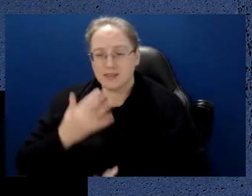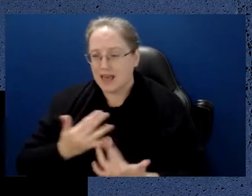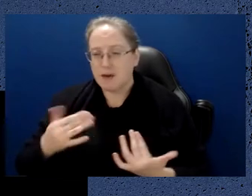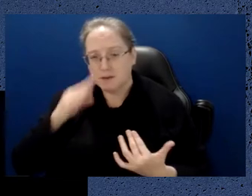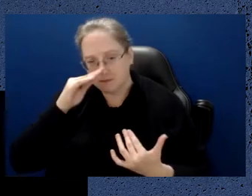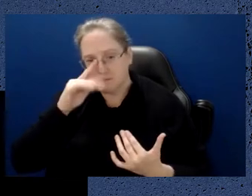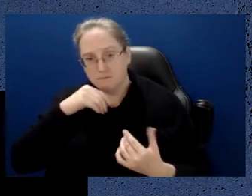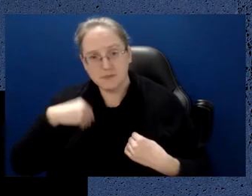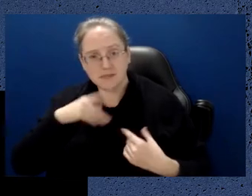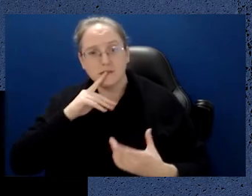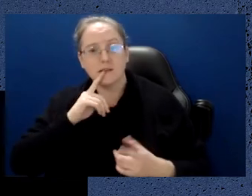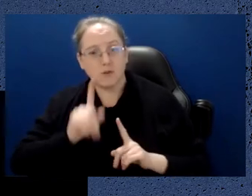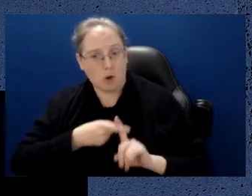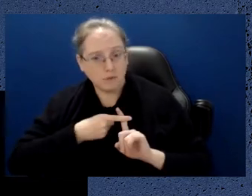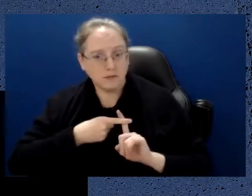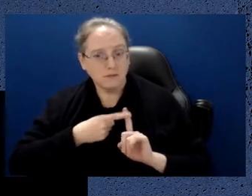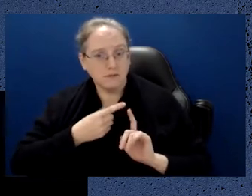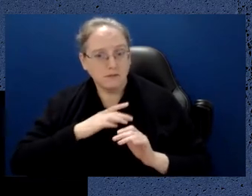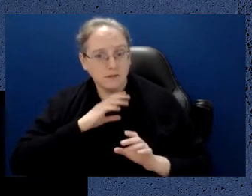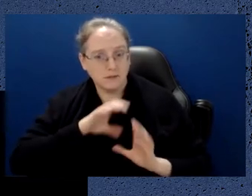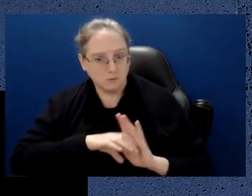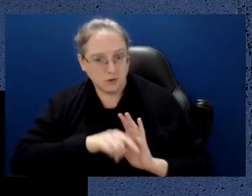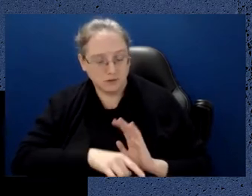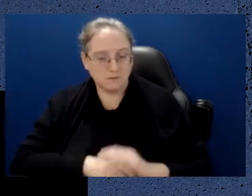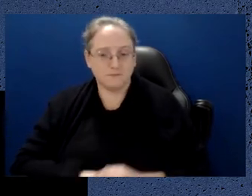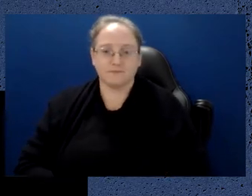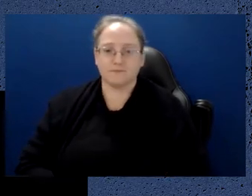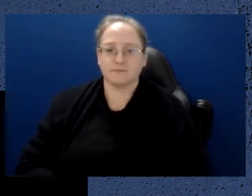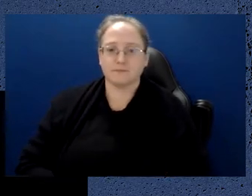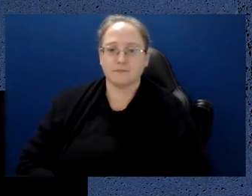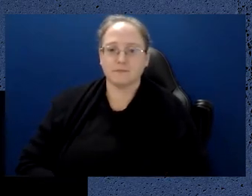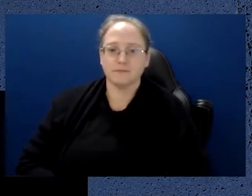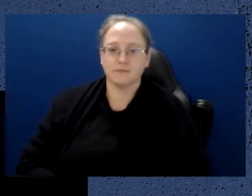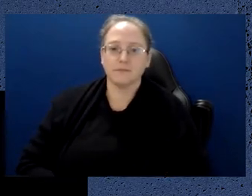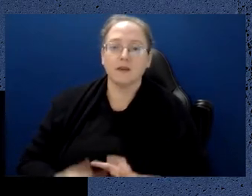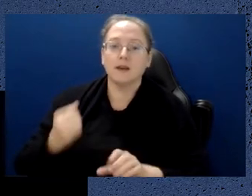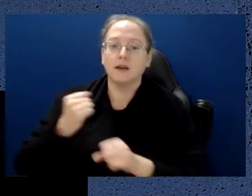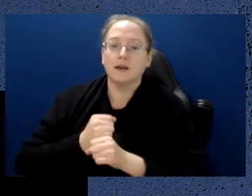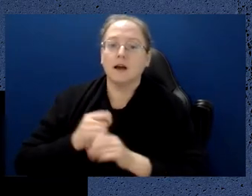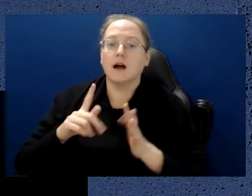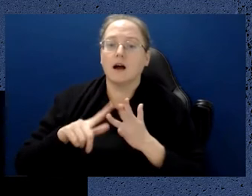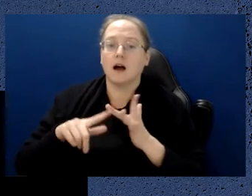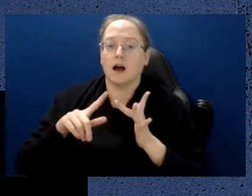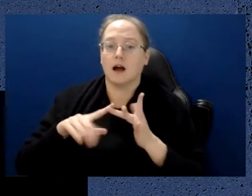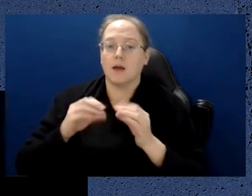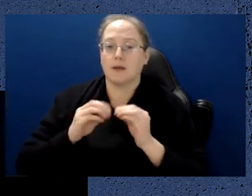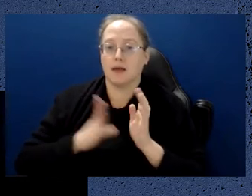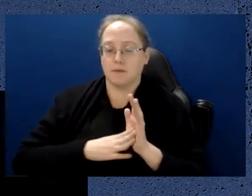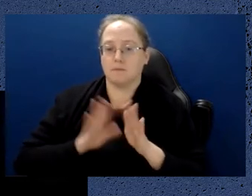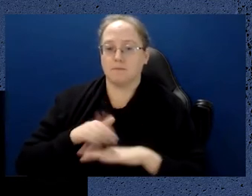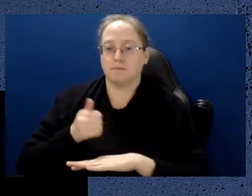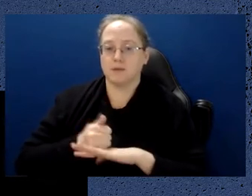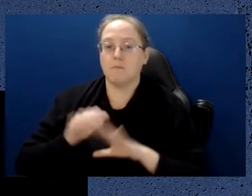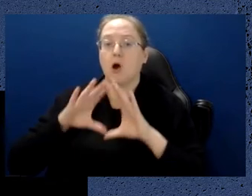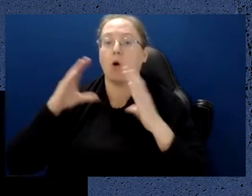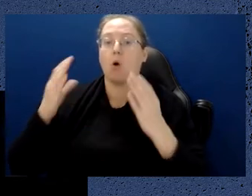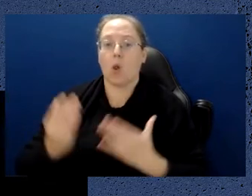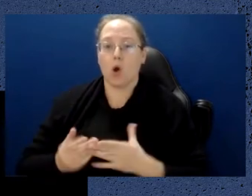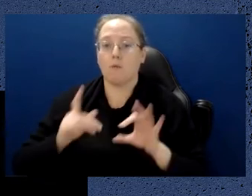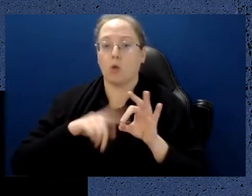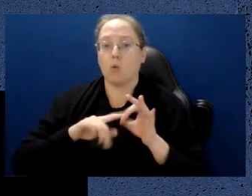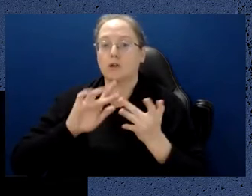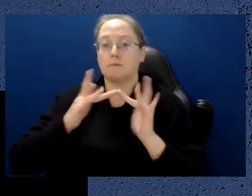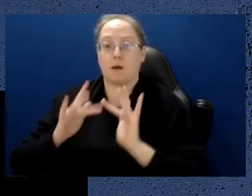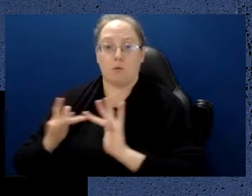exciting time. And to give you an example, IBM has been establishing a global quantum network that is